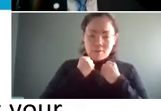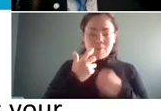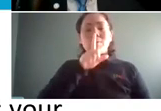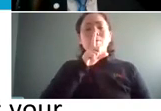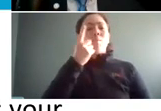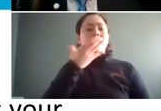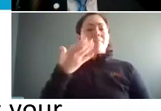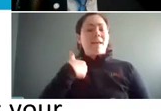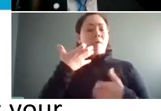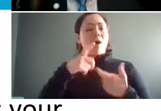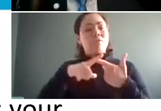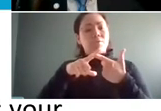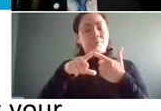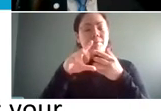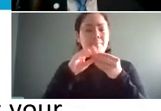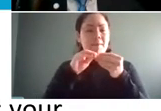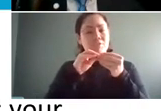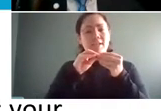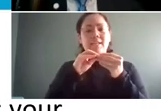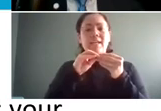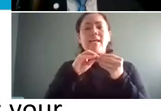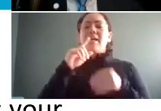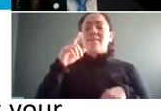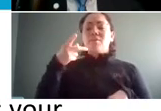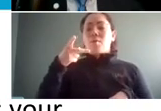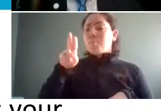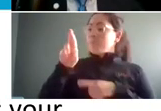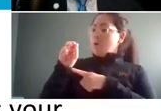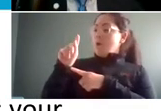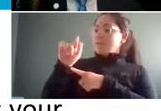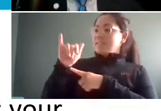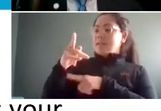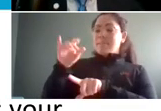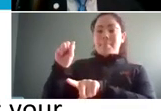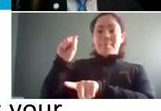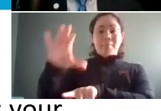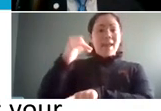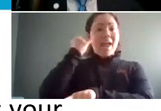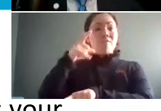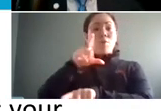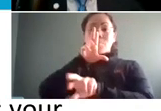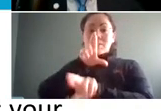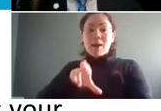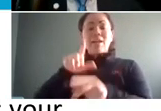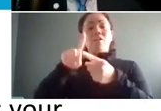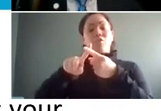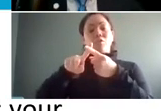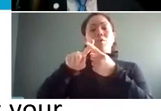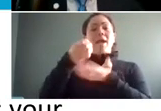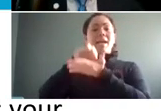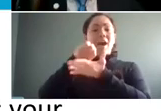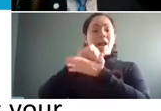that i wanted to mention here um a pro tip if you're reacting to a shift in the economy and or public health concerns